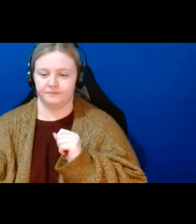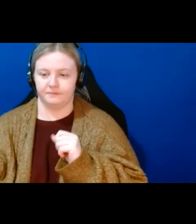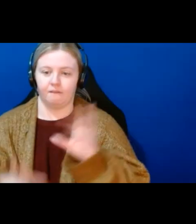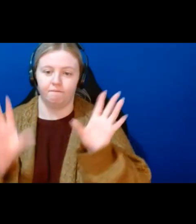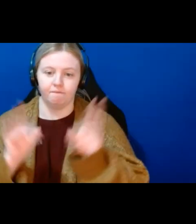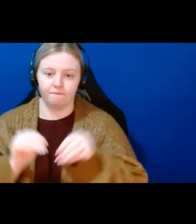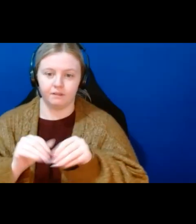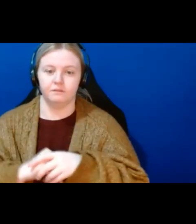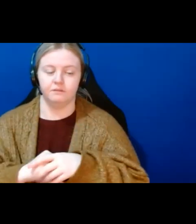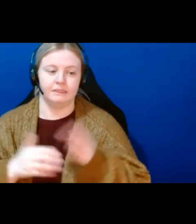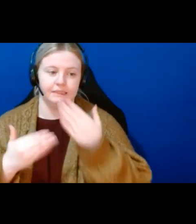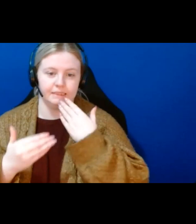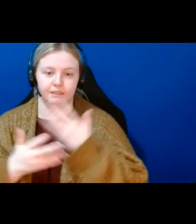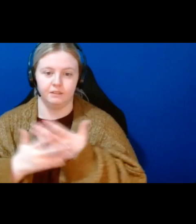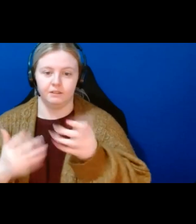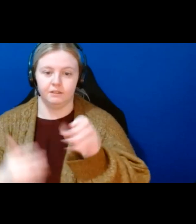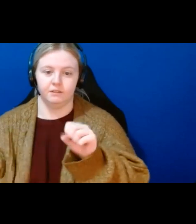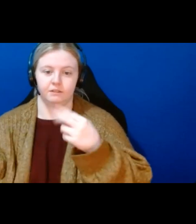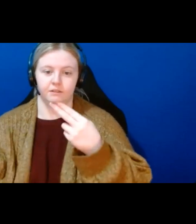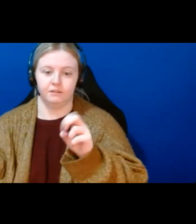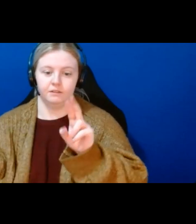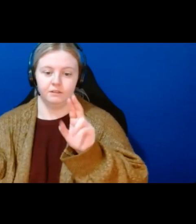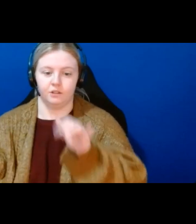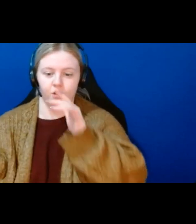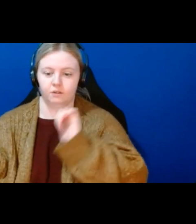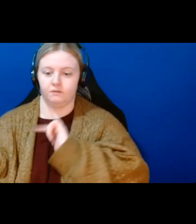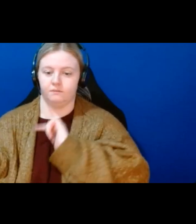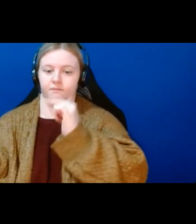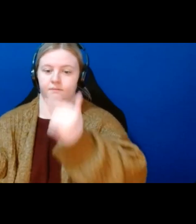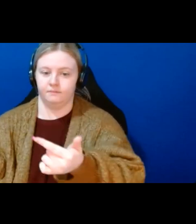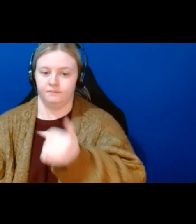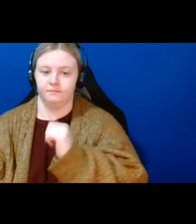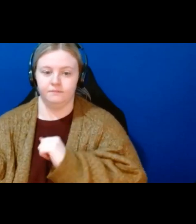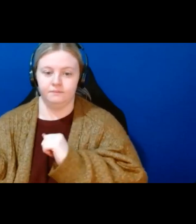we go. Thanks so much. Okay, Sherry, I'm going to go ahead and pass that over to you right now to share your screen.